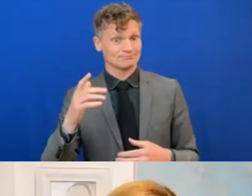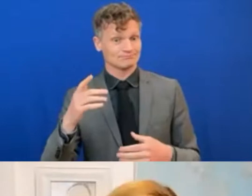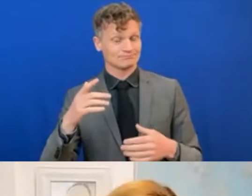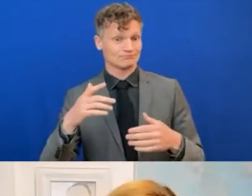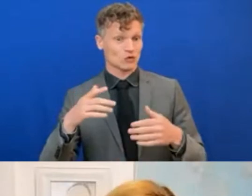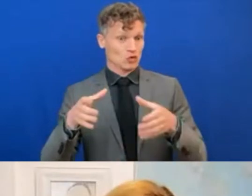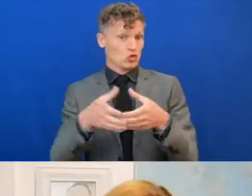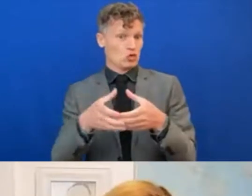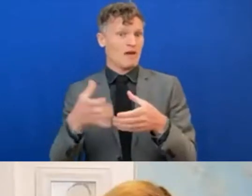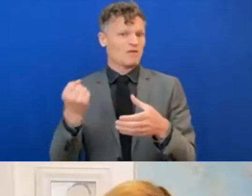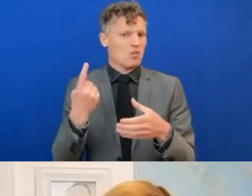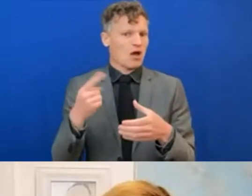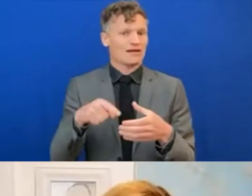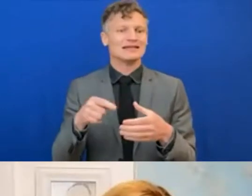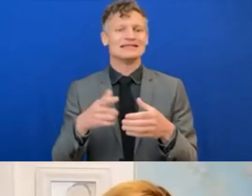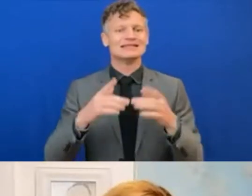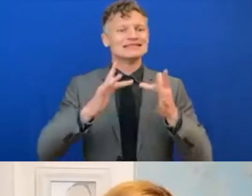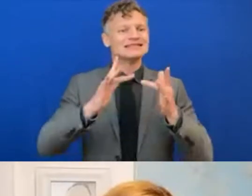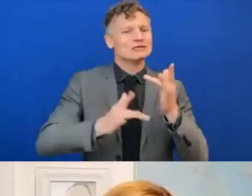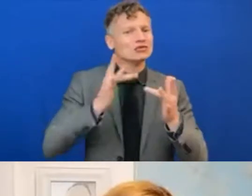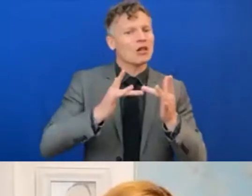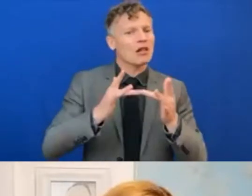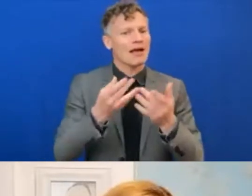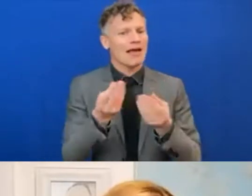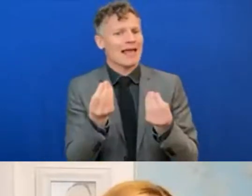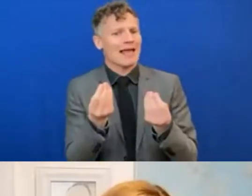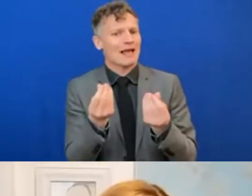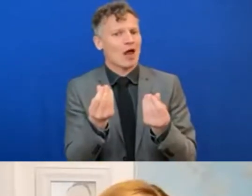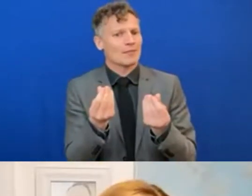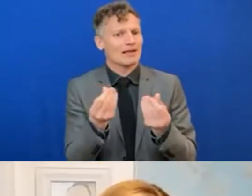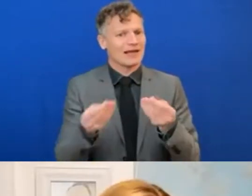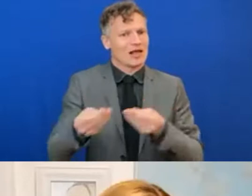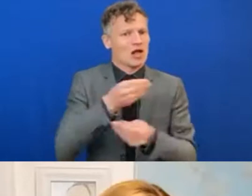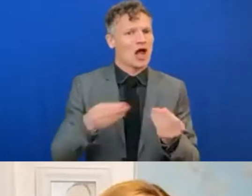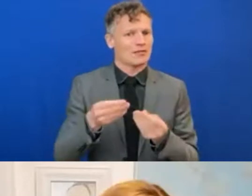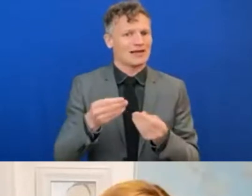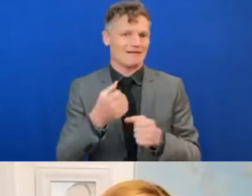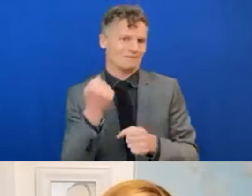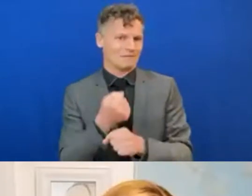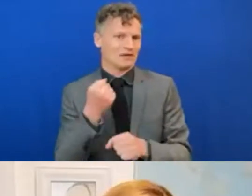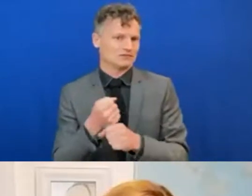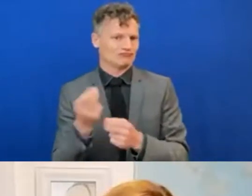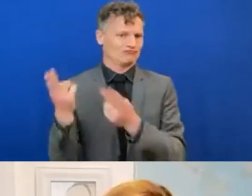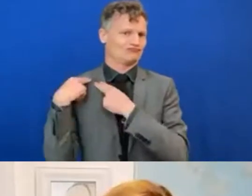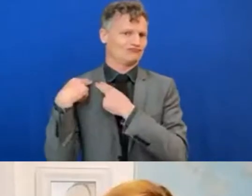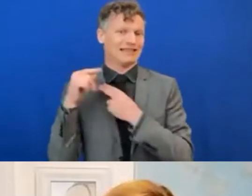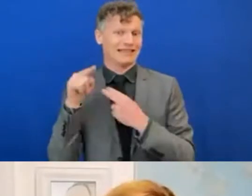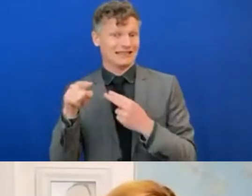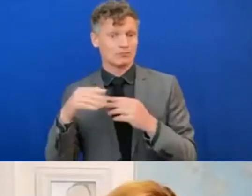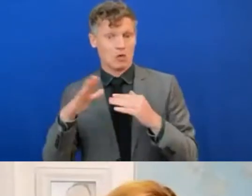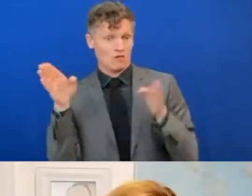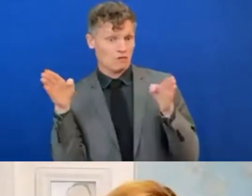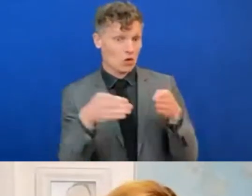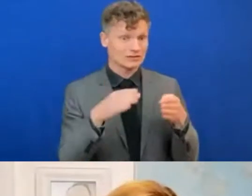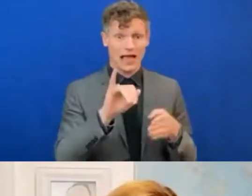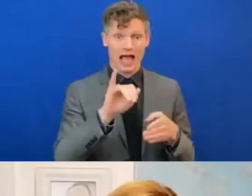Economy Task Force. They focus a lot on the ITU's message and delivery. And I would like to end with thanking